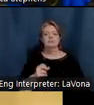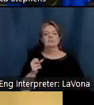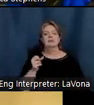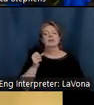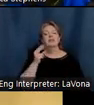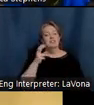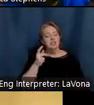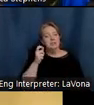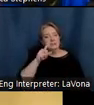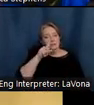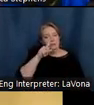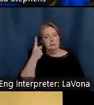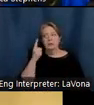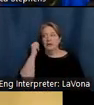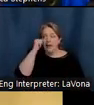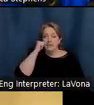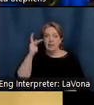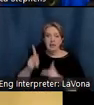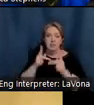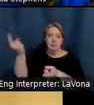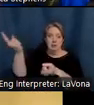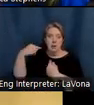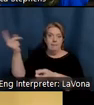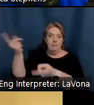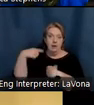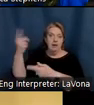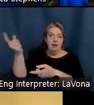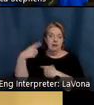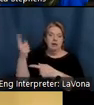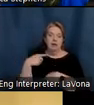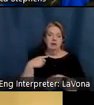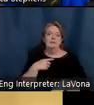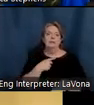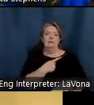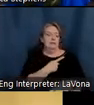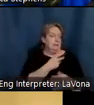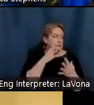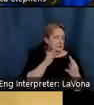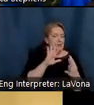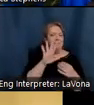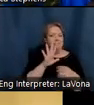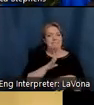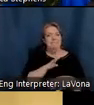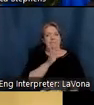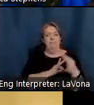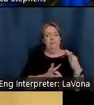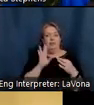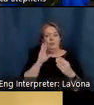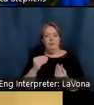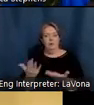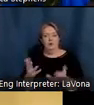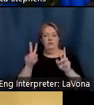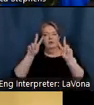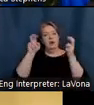guests daily, they started a special offering called Our Sunday at